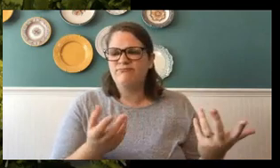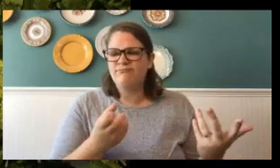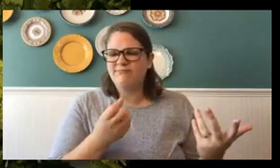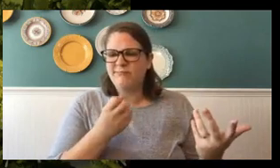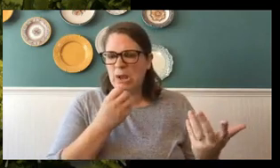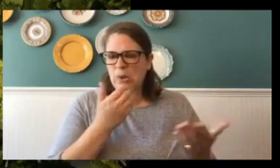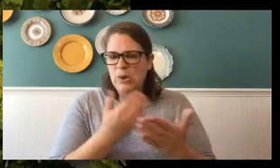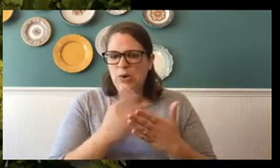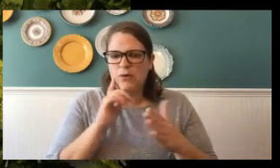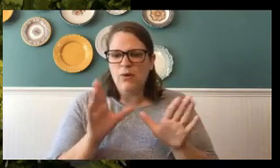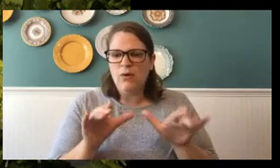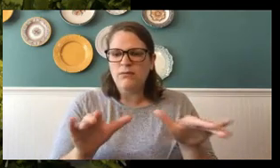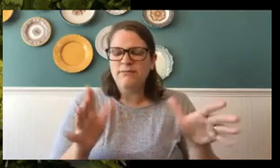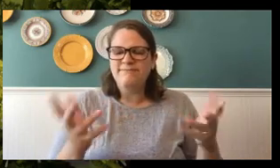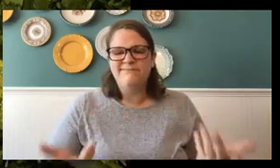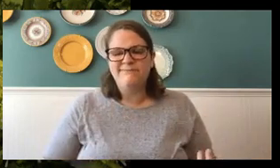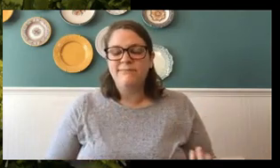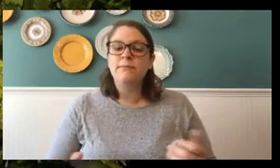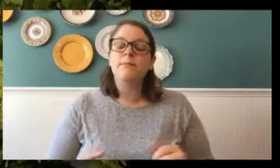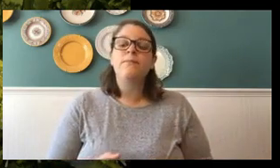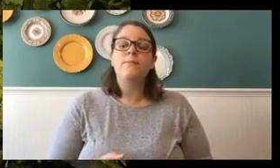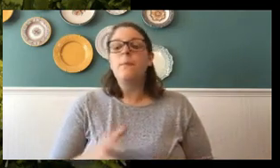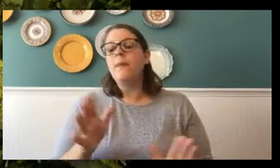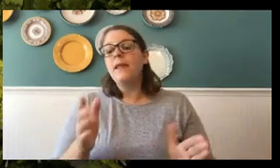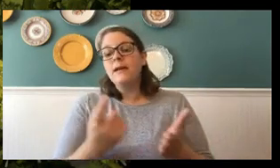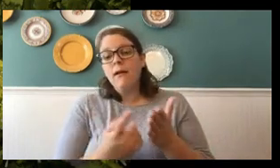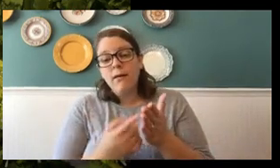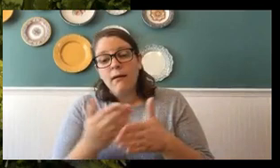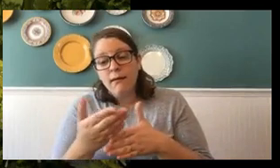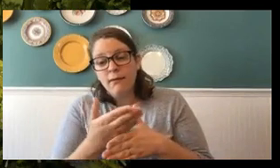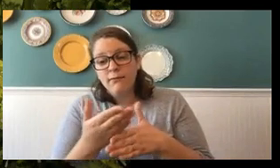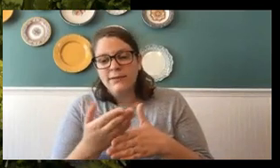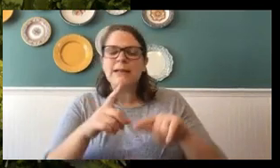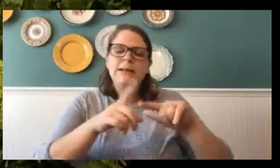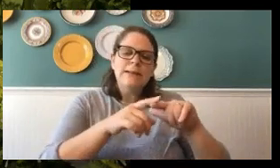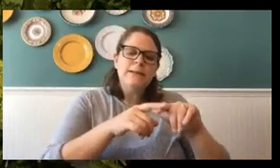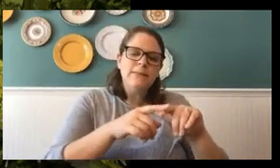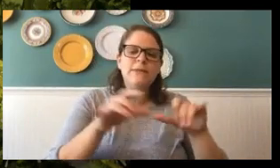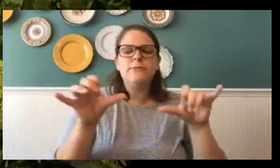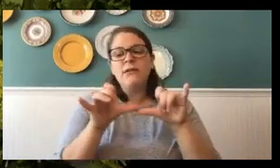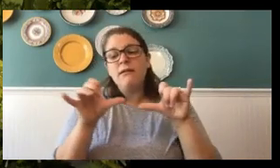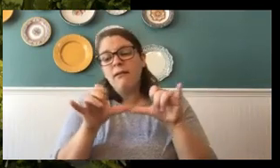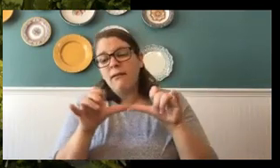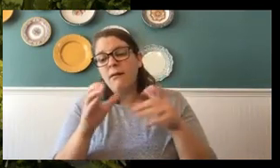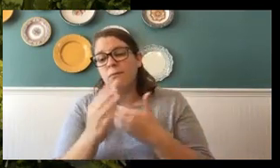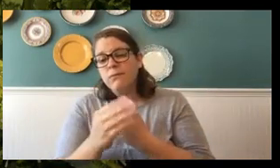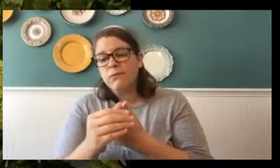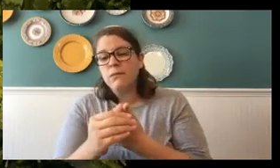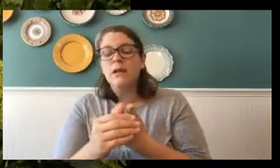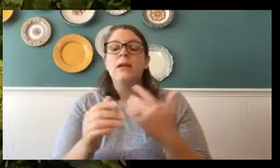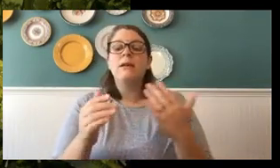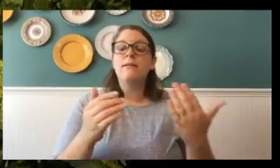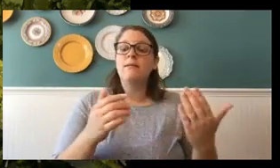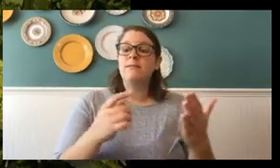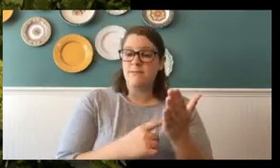way, and they could dry crumpled and deformed. But on average, it depends on the size of the butterfly. A lot of my